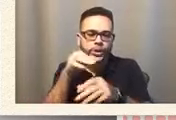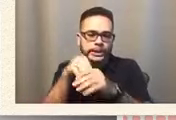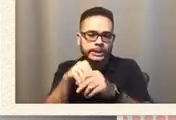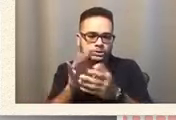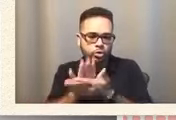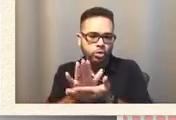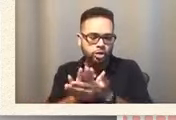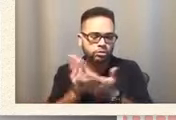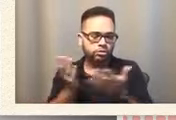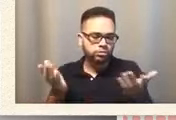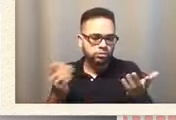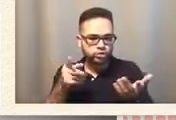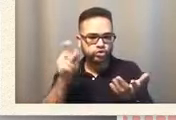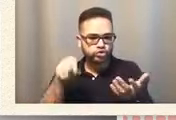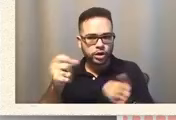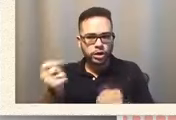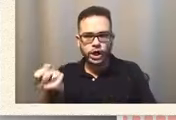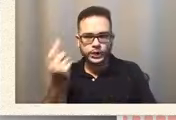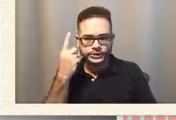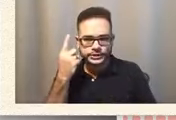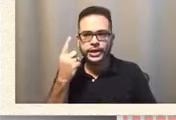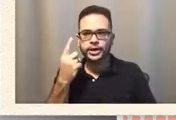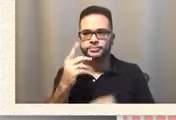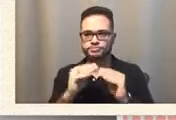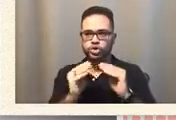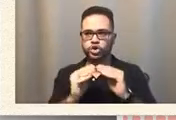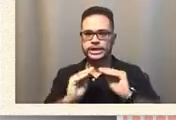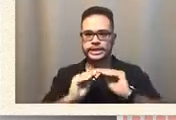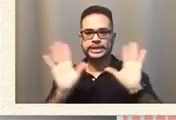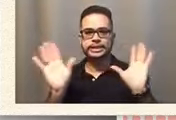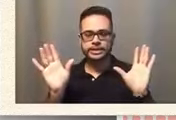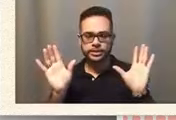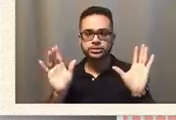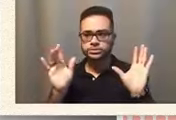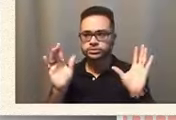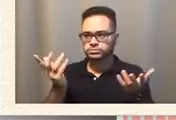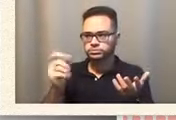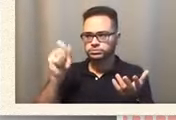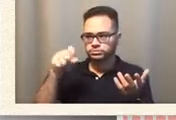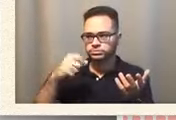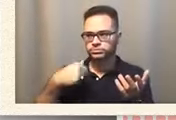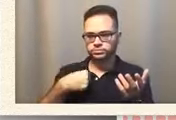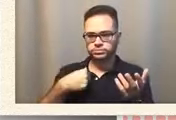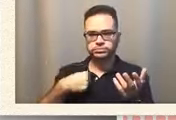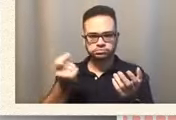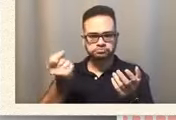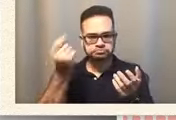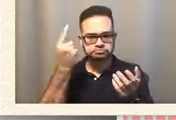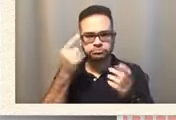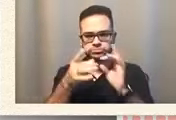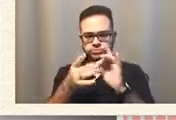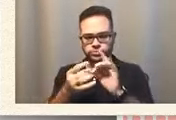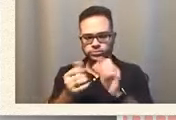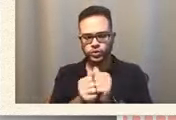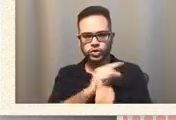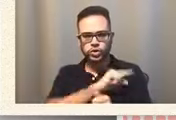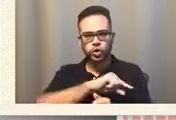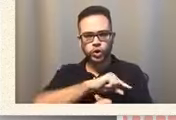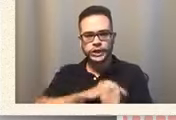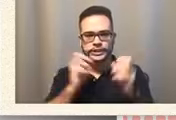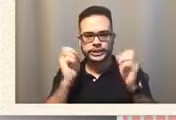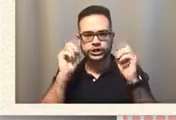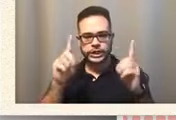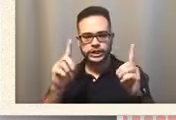you should understand more clearly that, yes, I am interested in a quality education, and from my